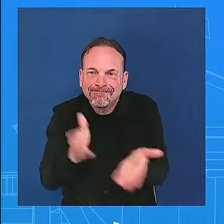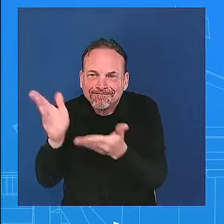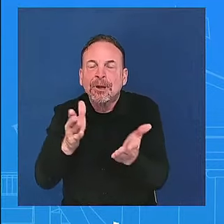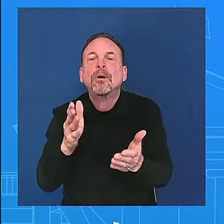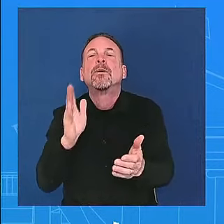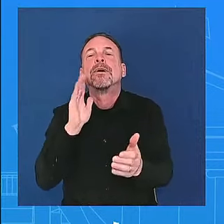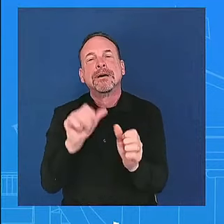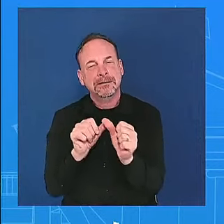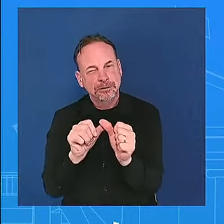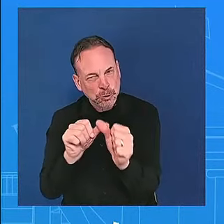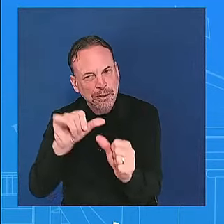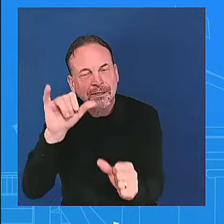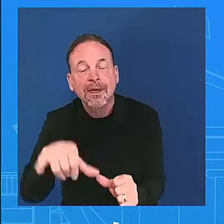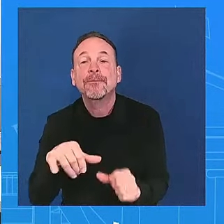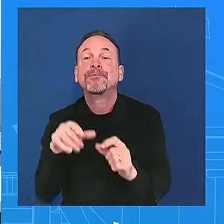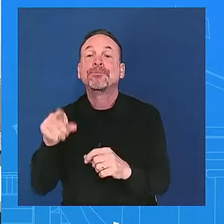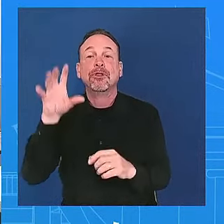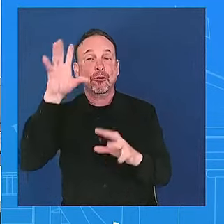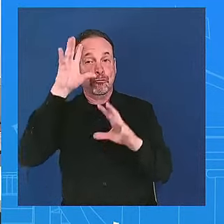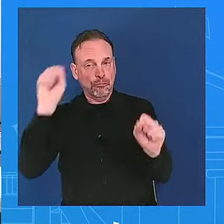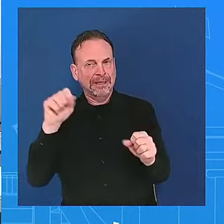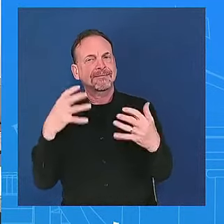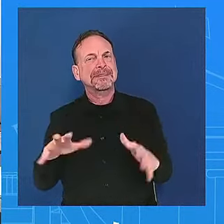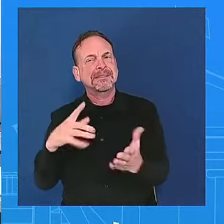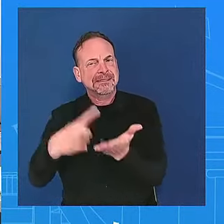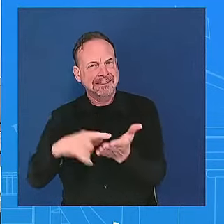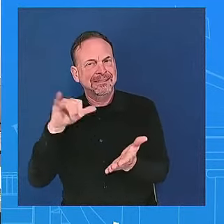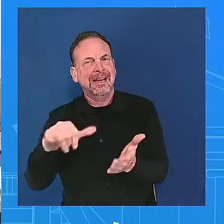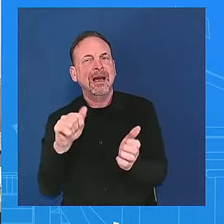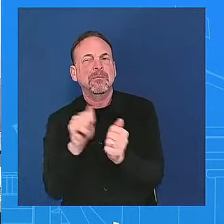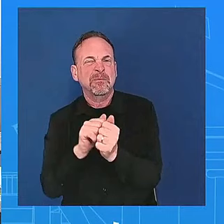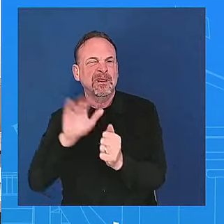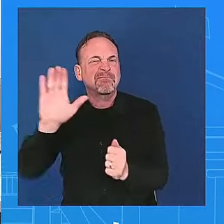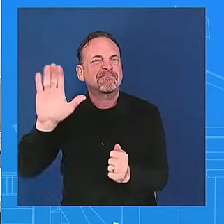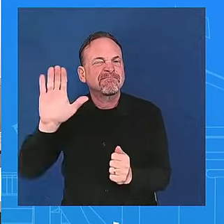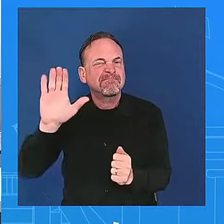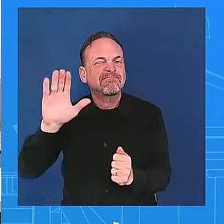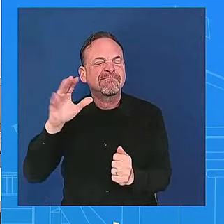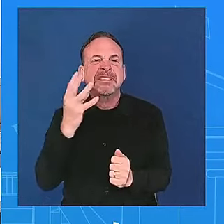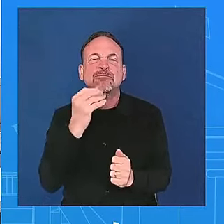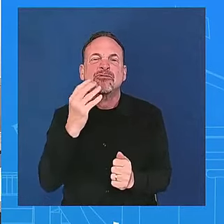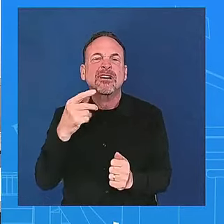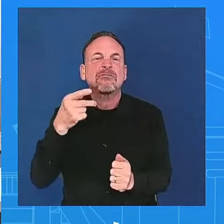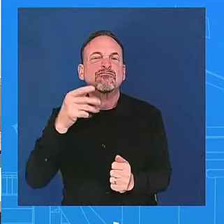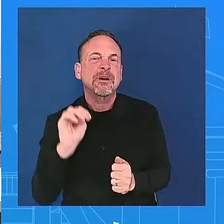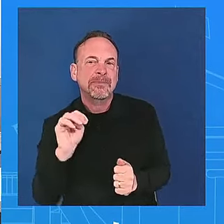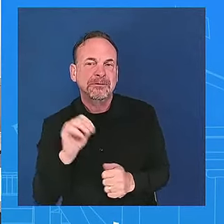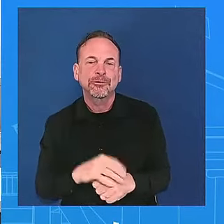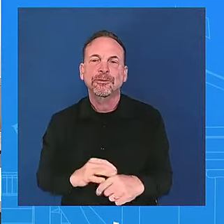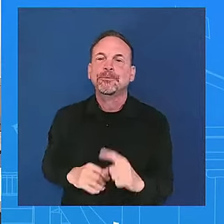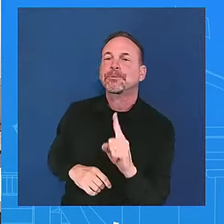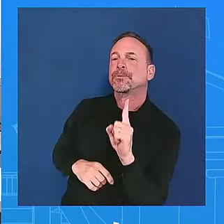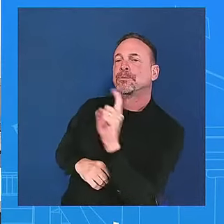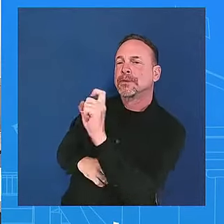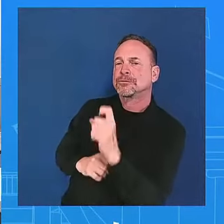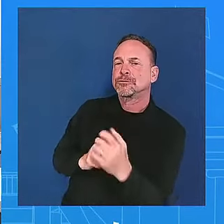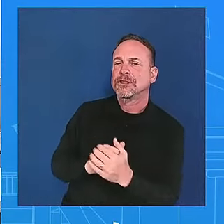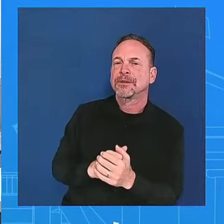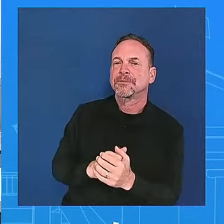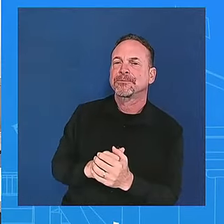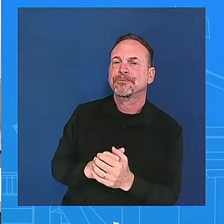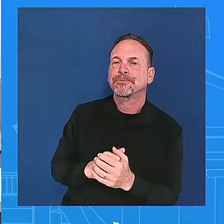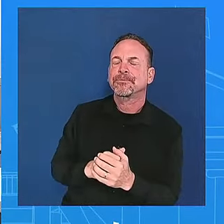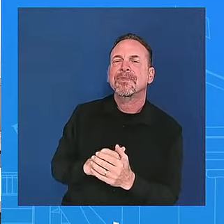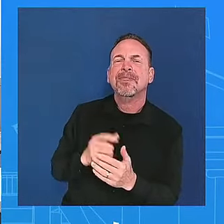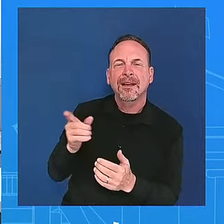you kareem um two questions the first is on those idf strikes i know that you said that the strikes just happened so you can't comment specifically on those broader